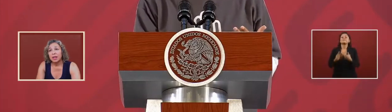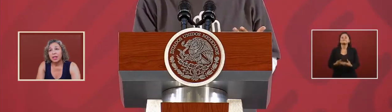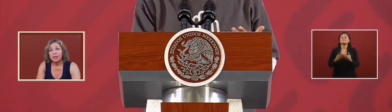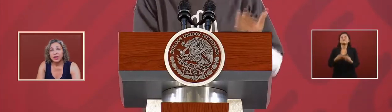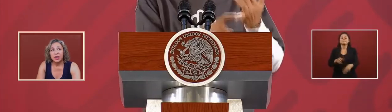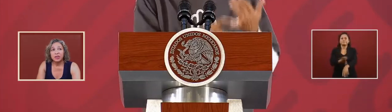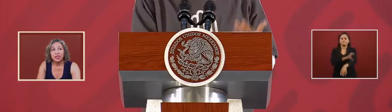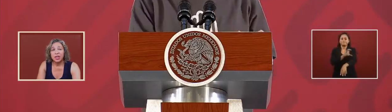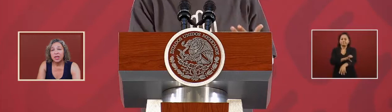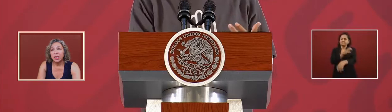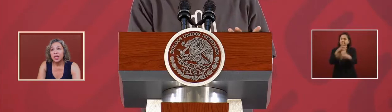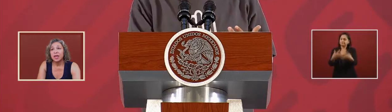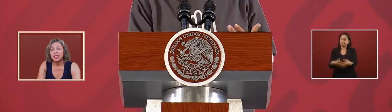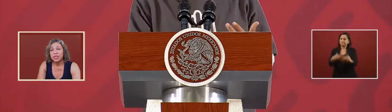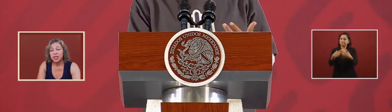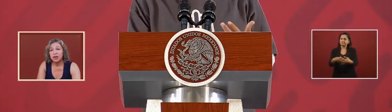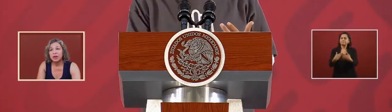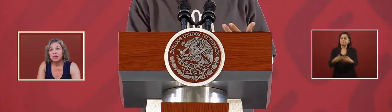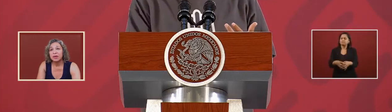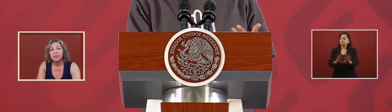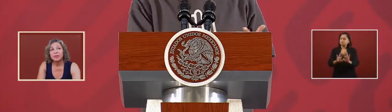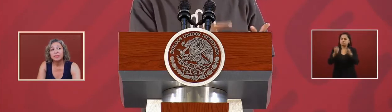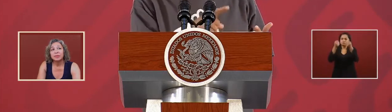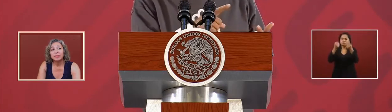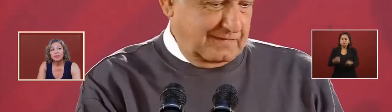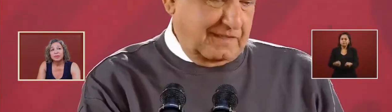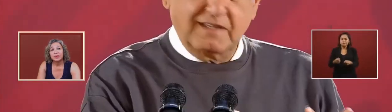electric energy and it's secured